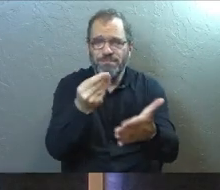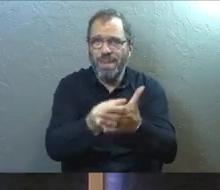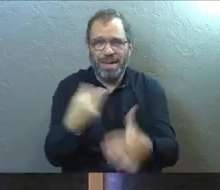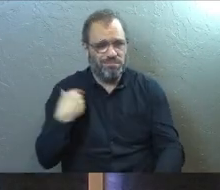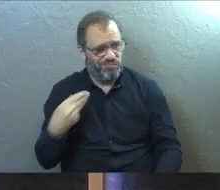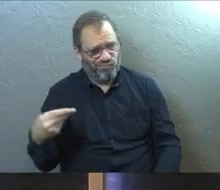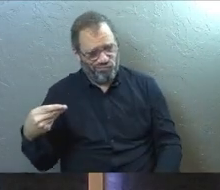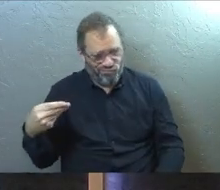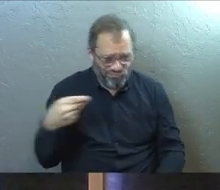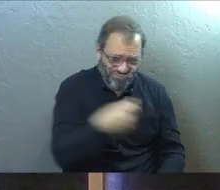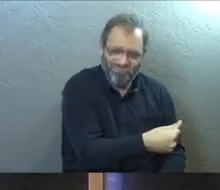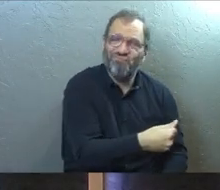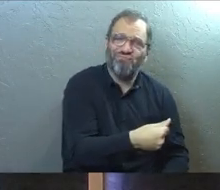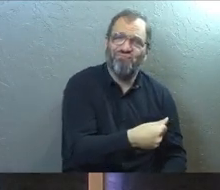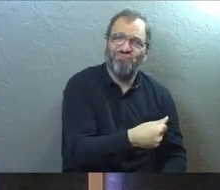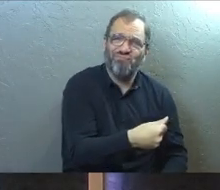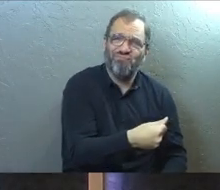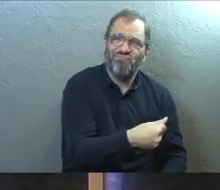we spend here at this church.